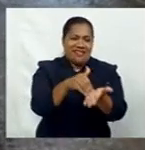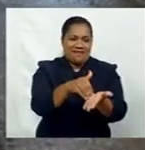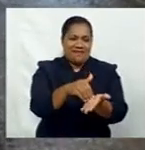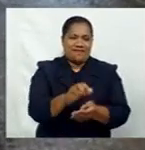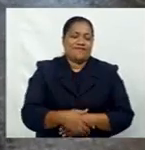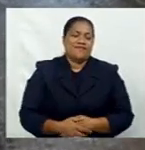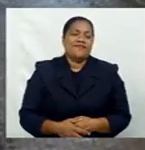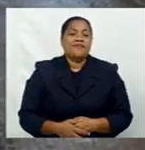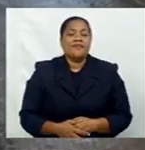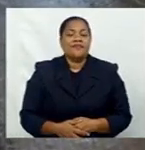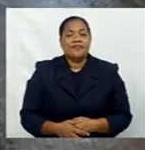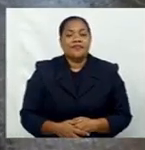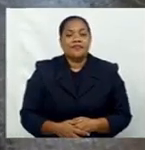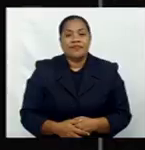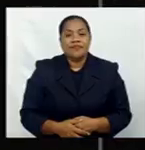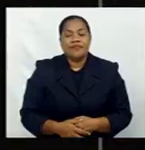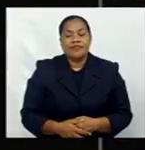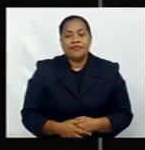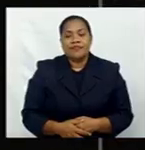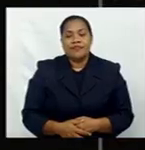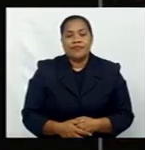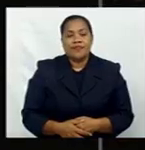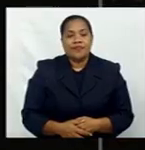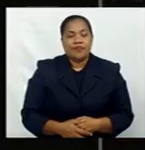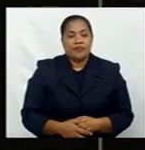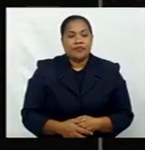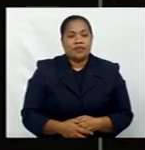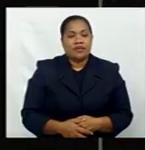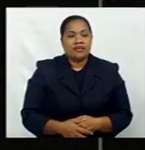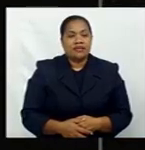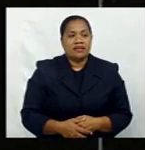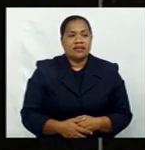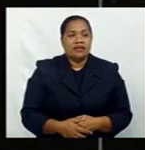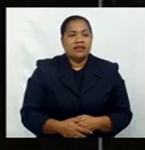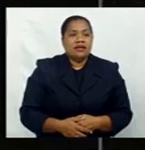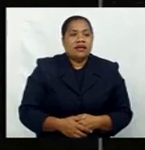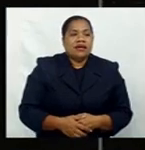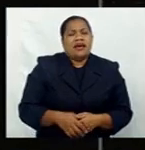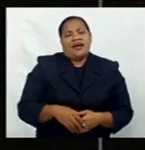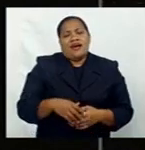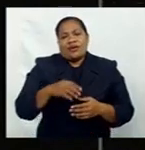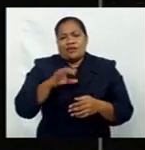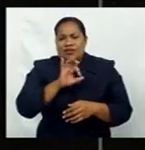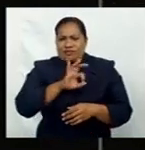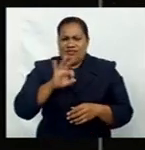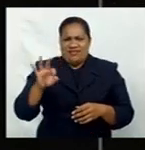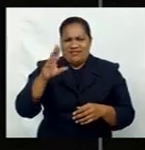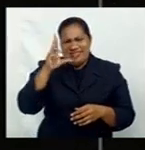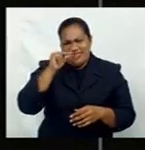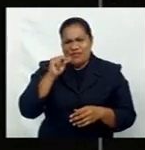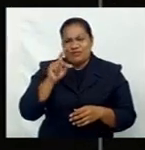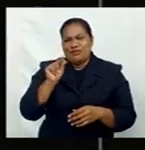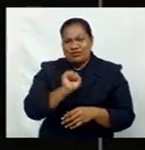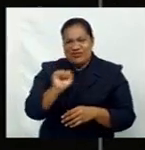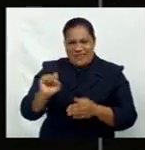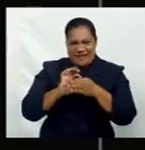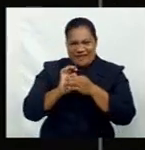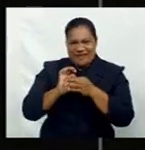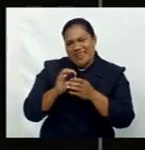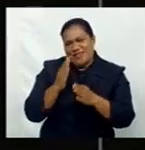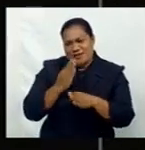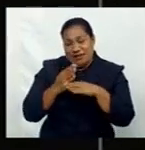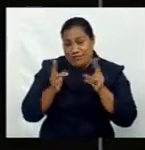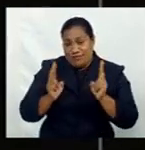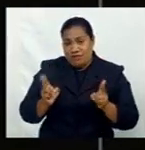Inanunga FBC News Not being able to service their normal routes from Suva to Lotoka has taken away a huge